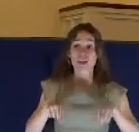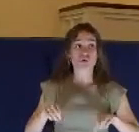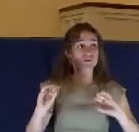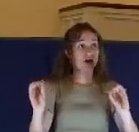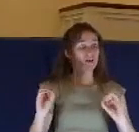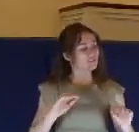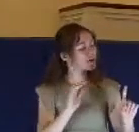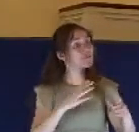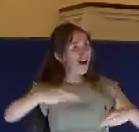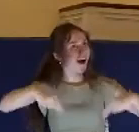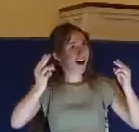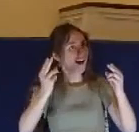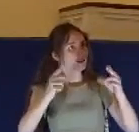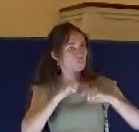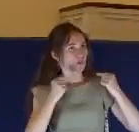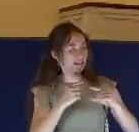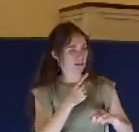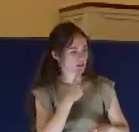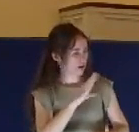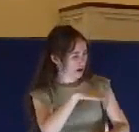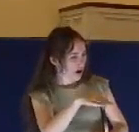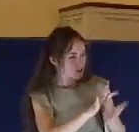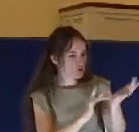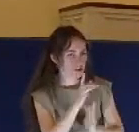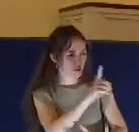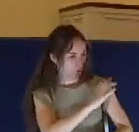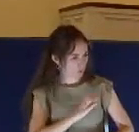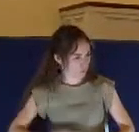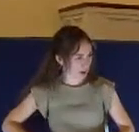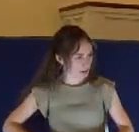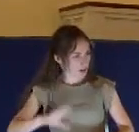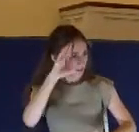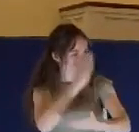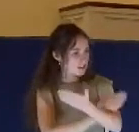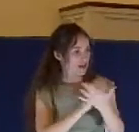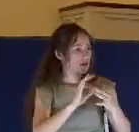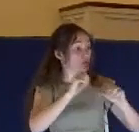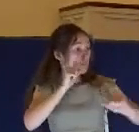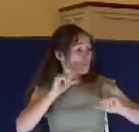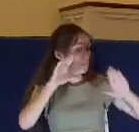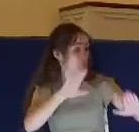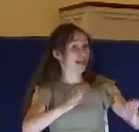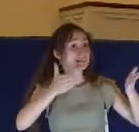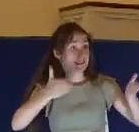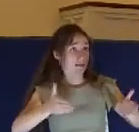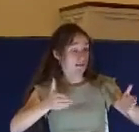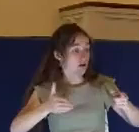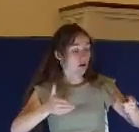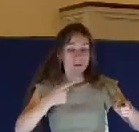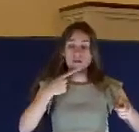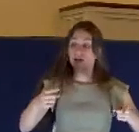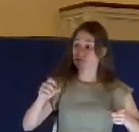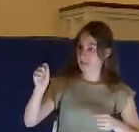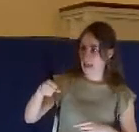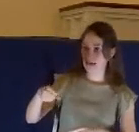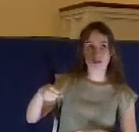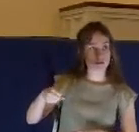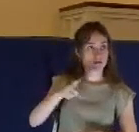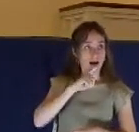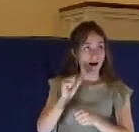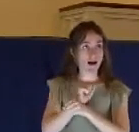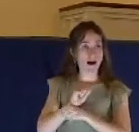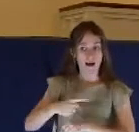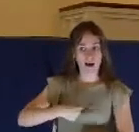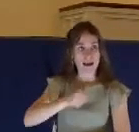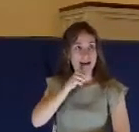thou the Christ, the Son of the Blessed. And Jesus said, I am. And ye shall see the Son of Man sitting on the right hand